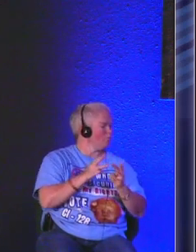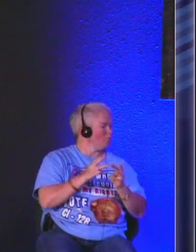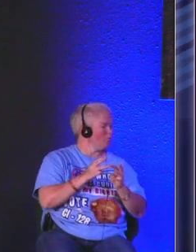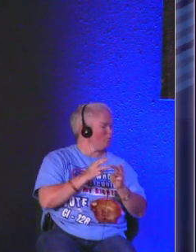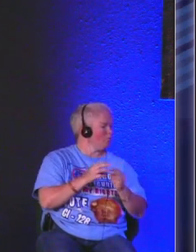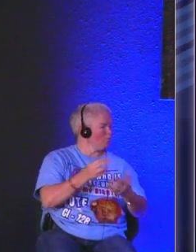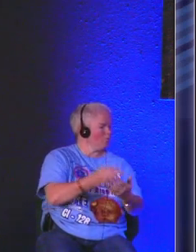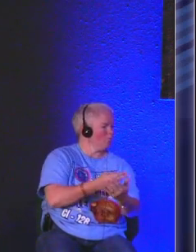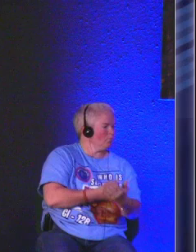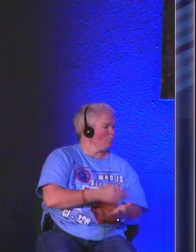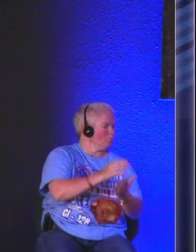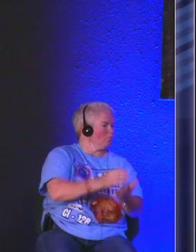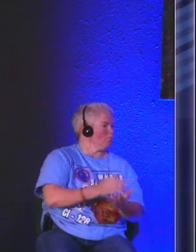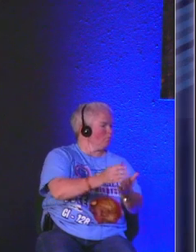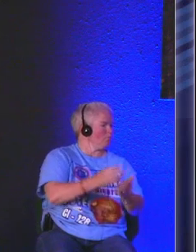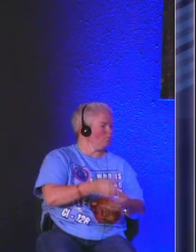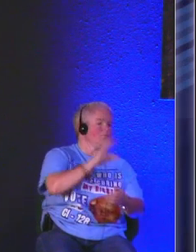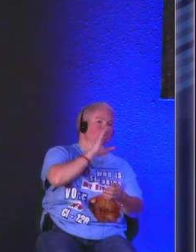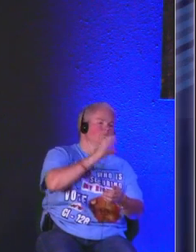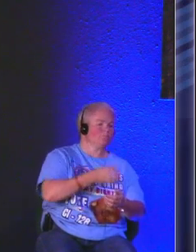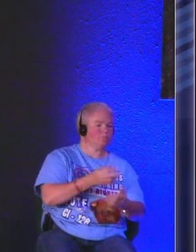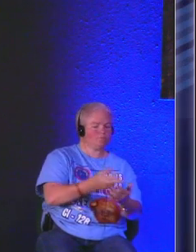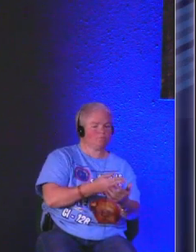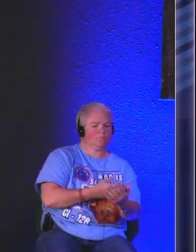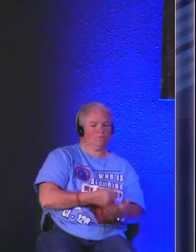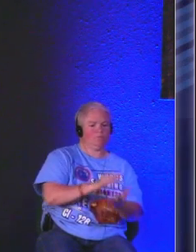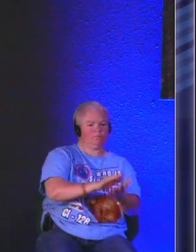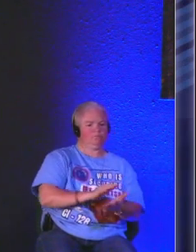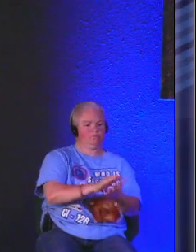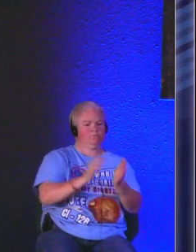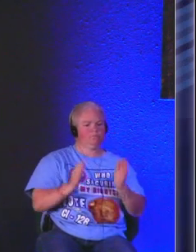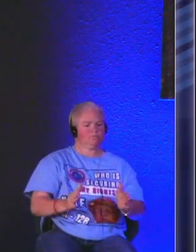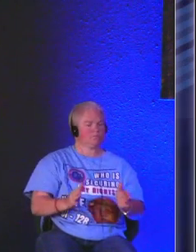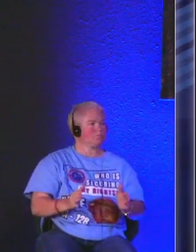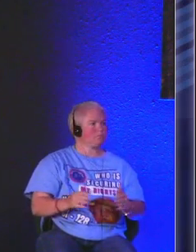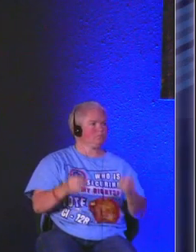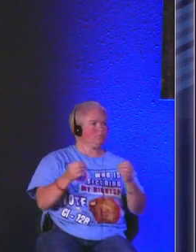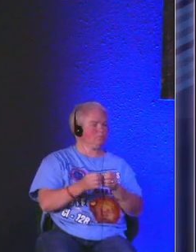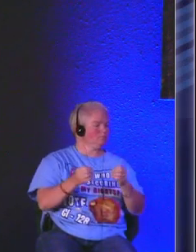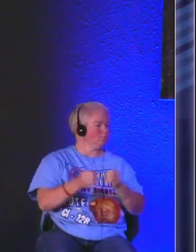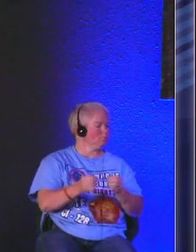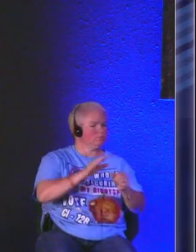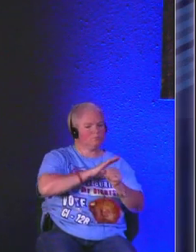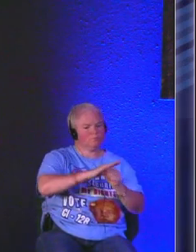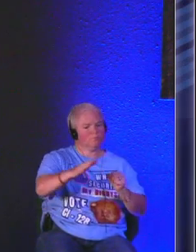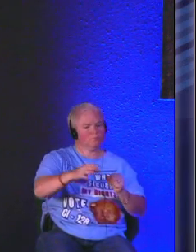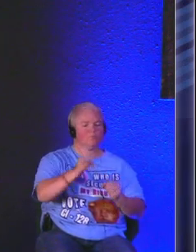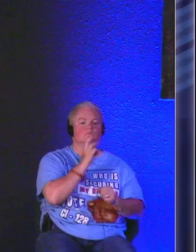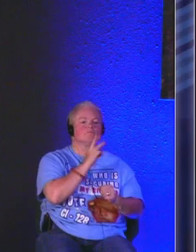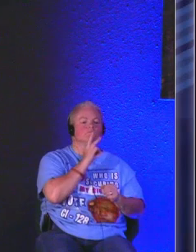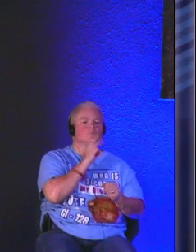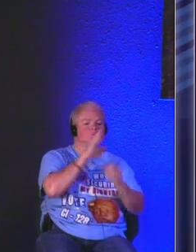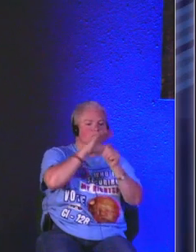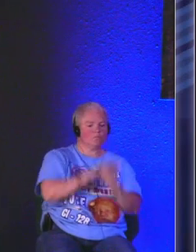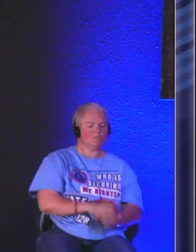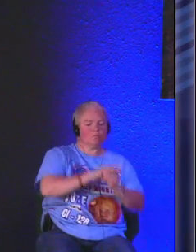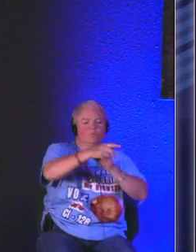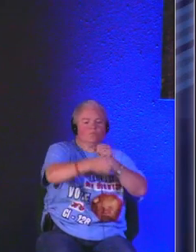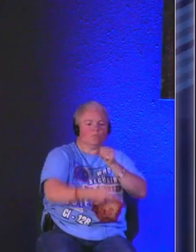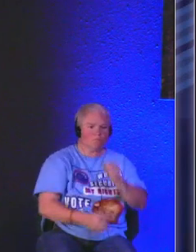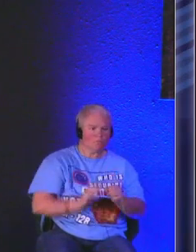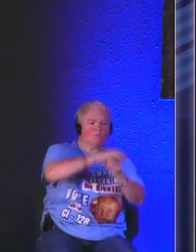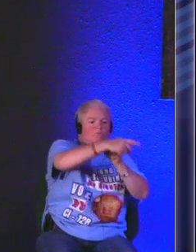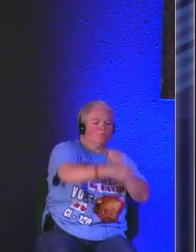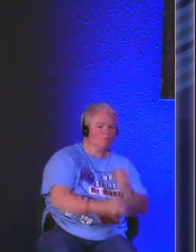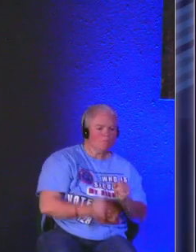I hope there's enough water right the shepherd took care of that he had more than enough water it was overflowing